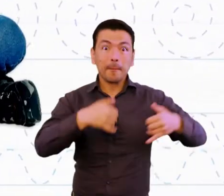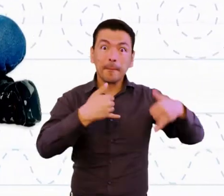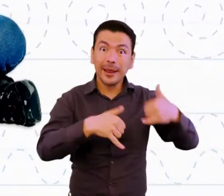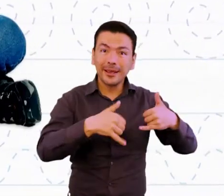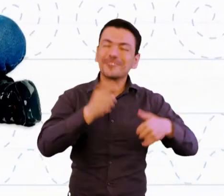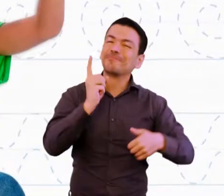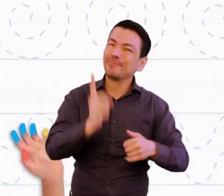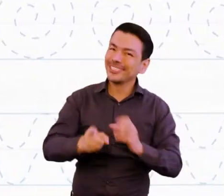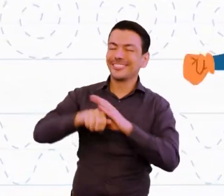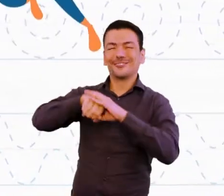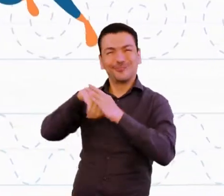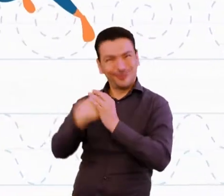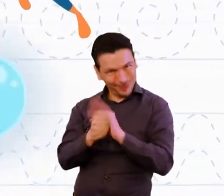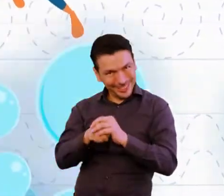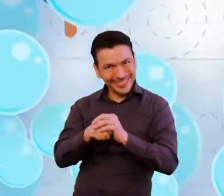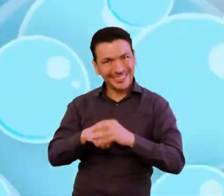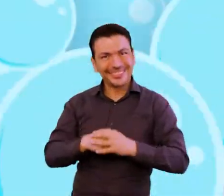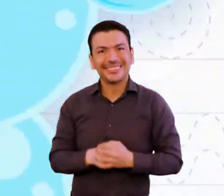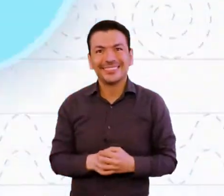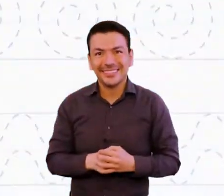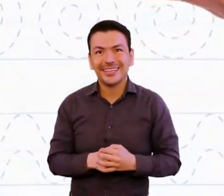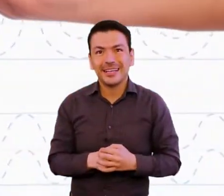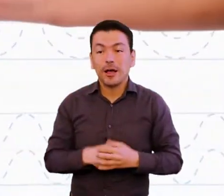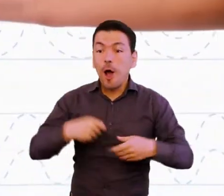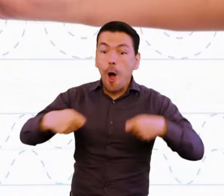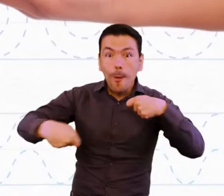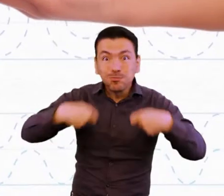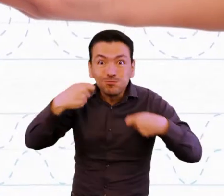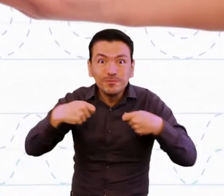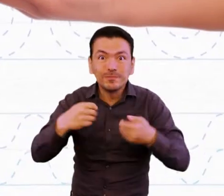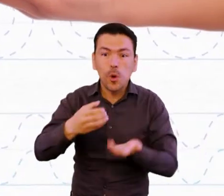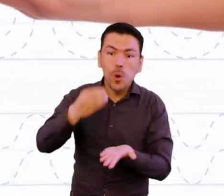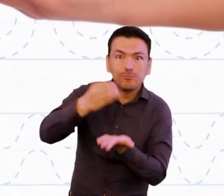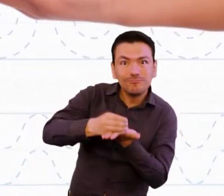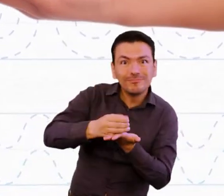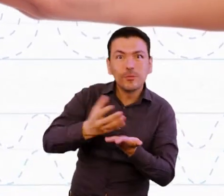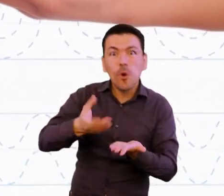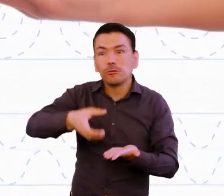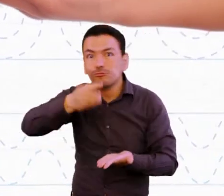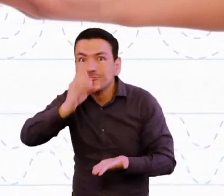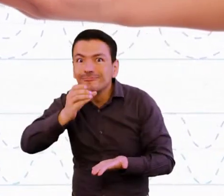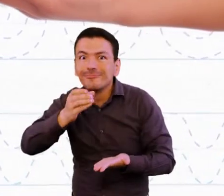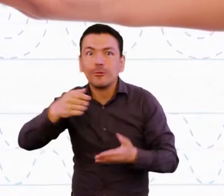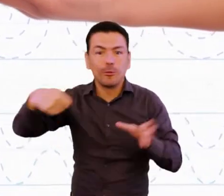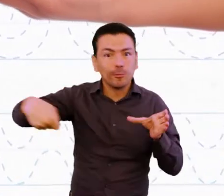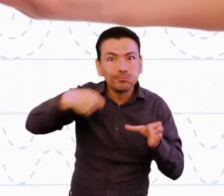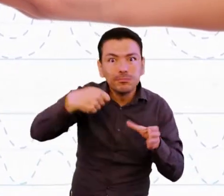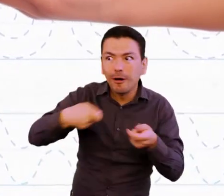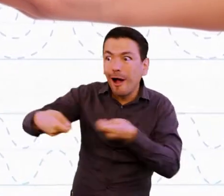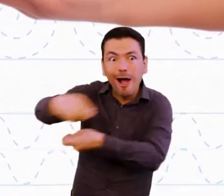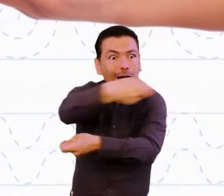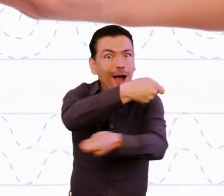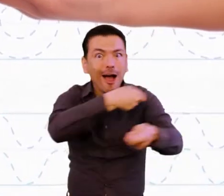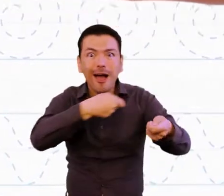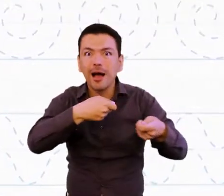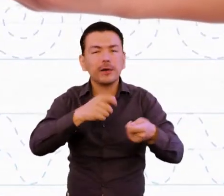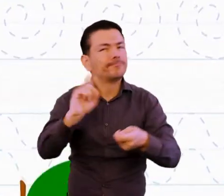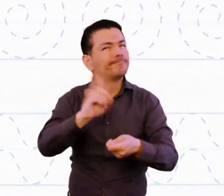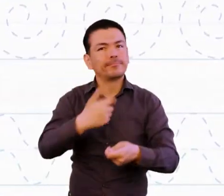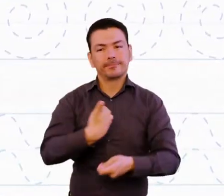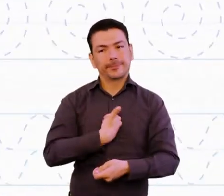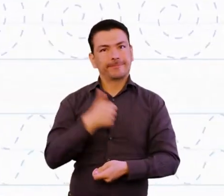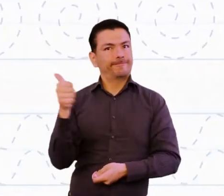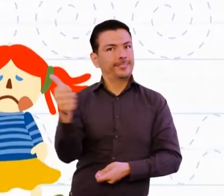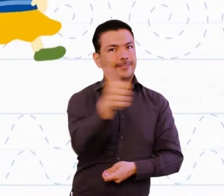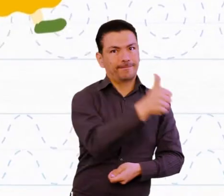after you play with your friends do not share cups cutleries food or drinks with others